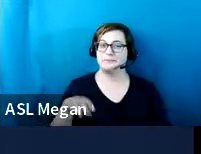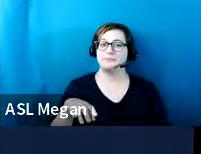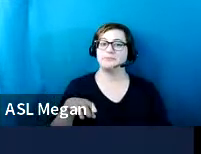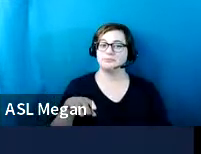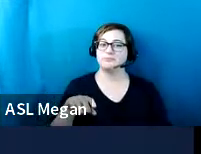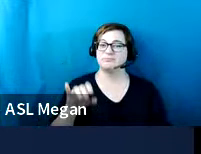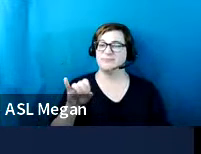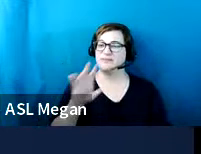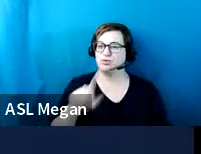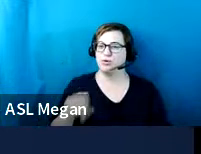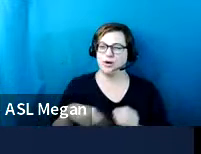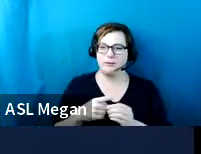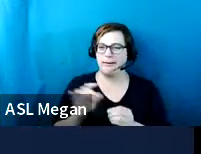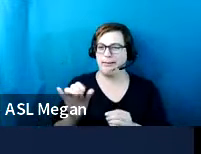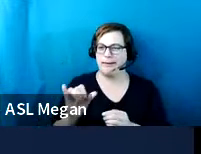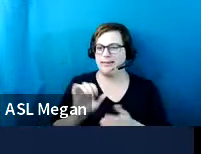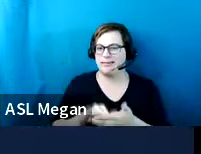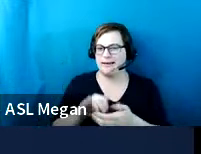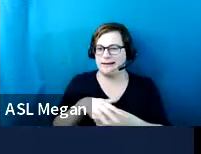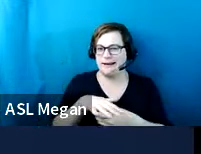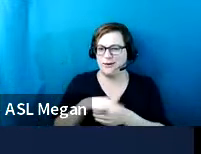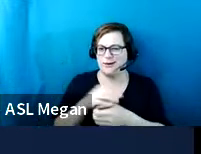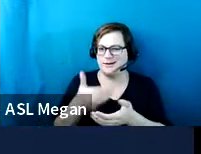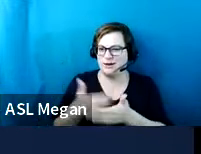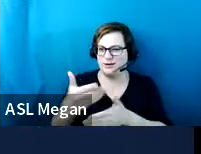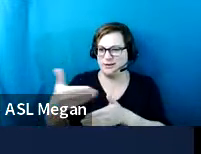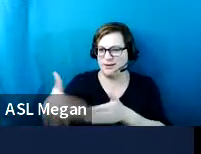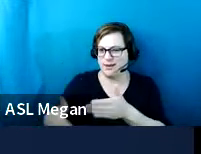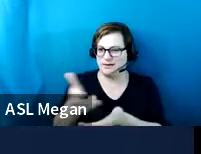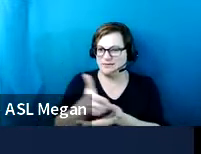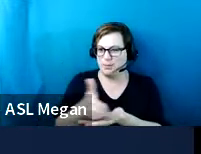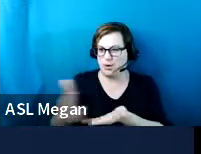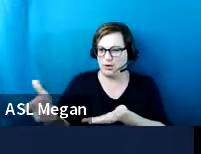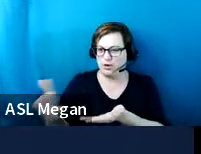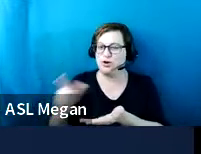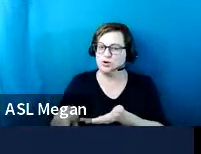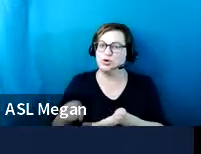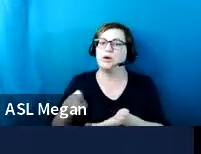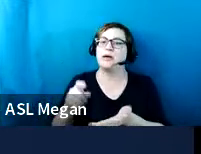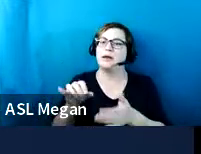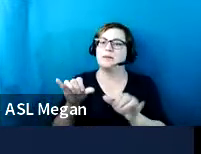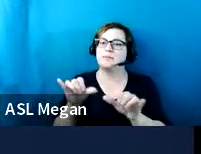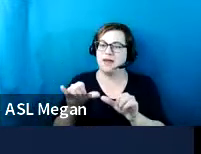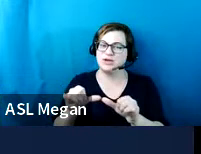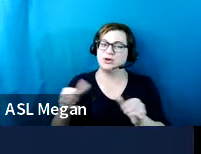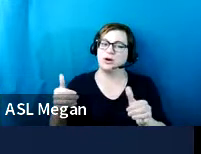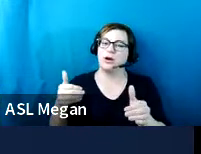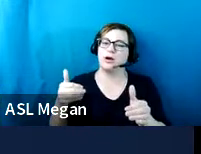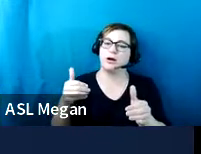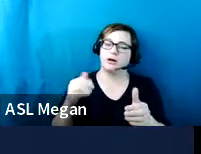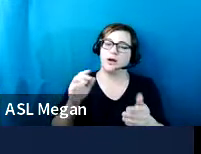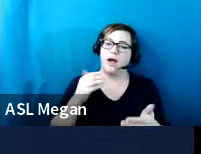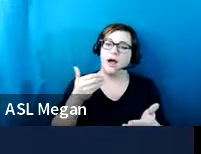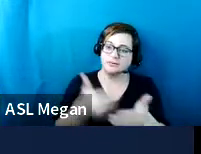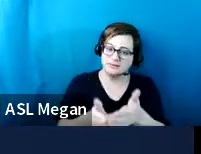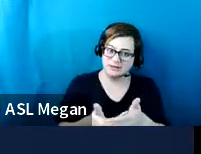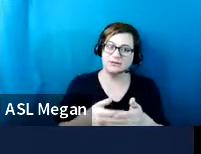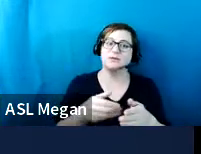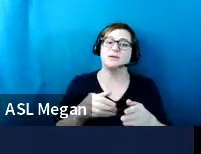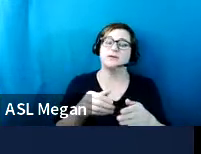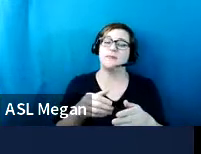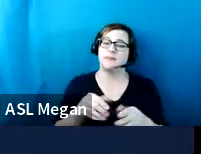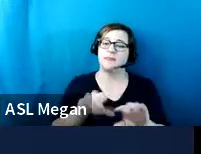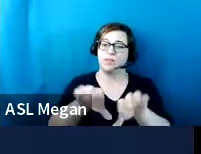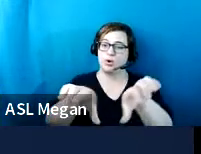end of the parking area, uh, you're allowed to mark measure up to the curb. And as long as it's flat, that's okay.